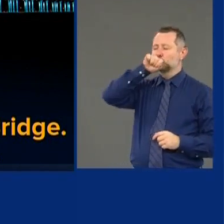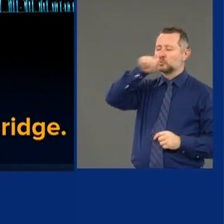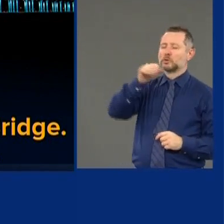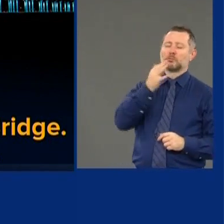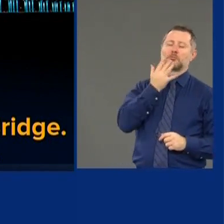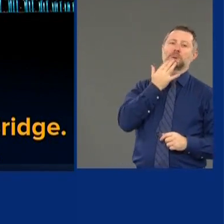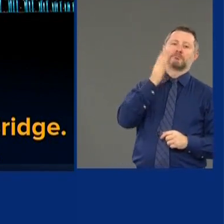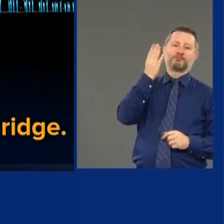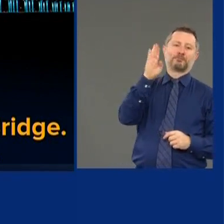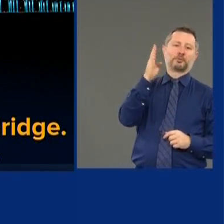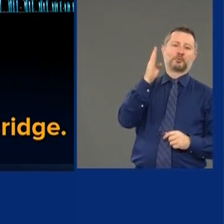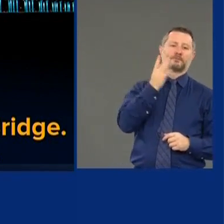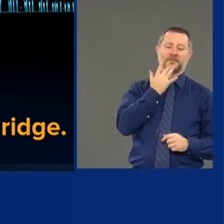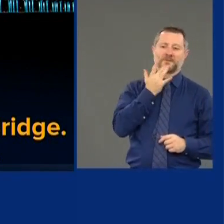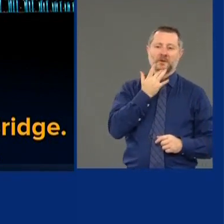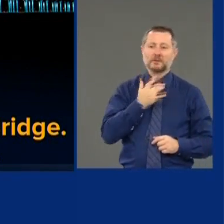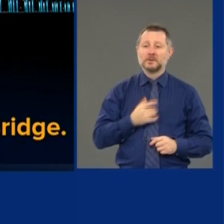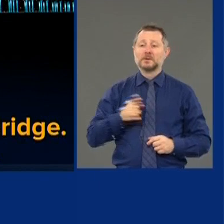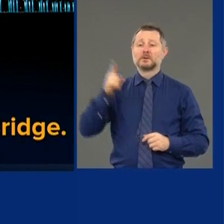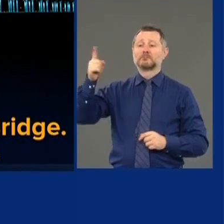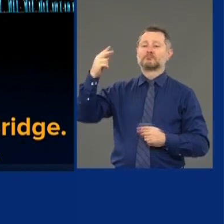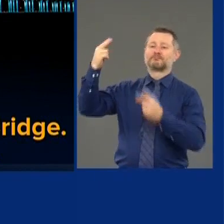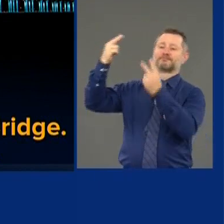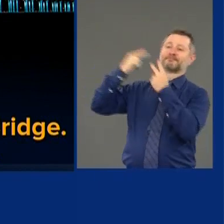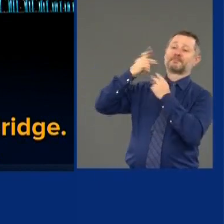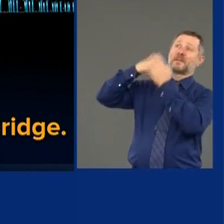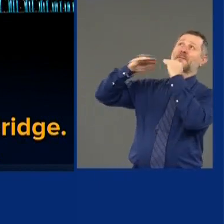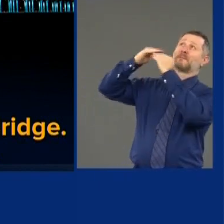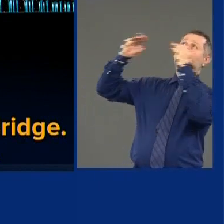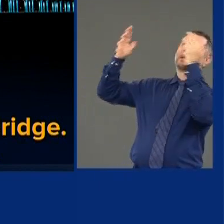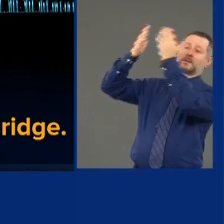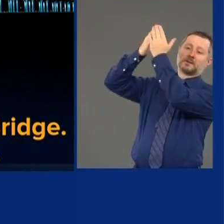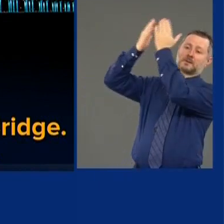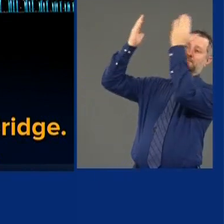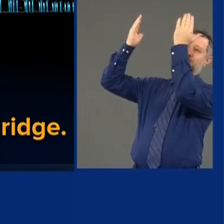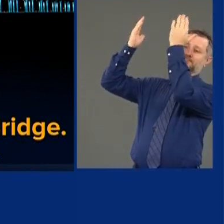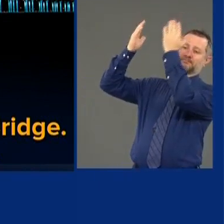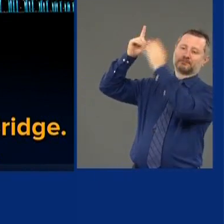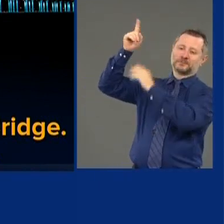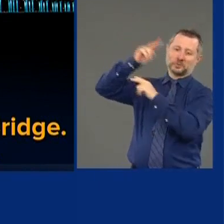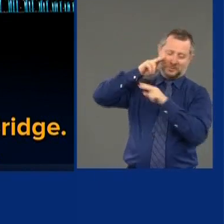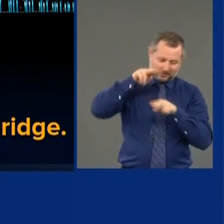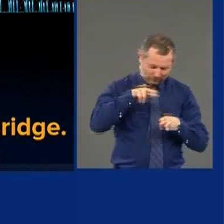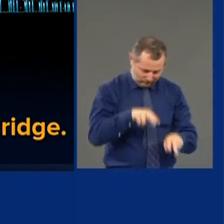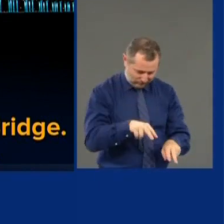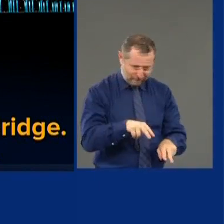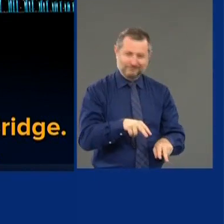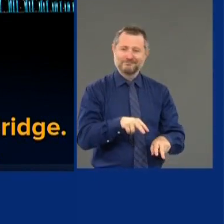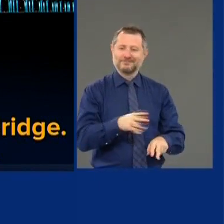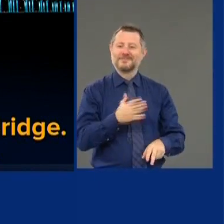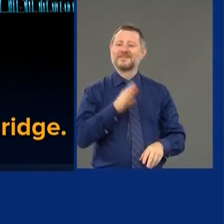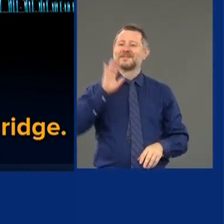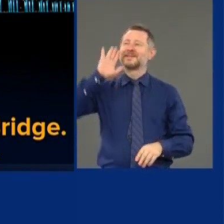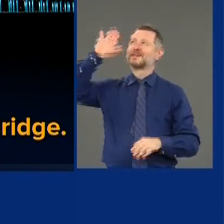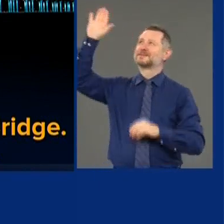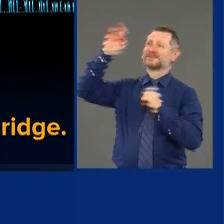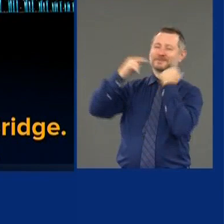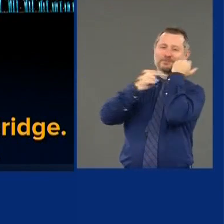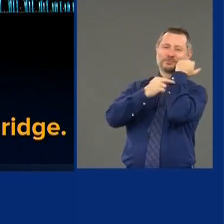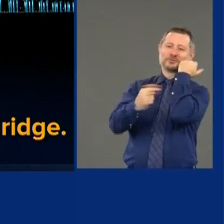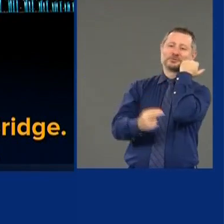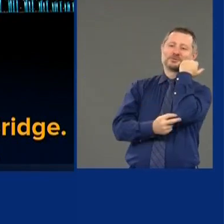And when he's looking down, I want to make sure tonight he sees his bridge lit up blue.